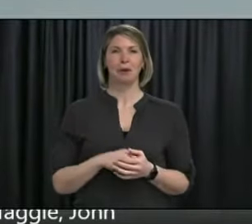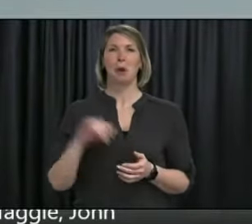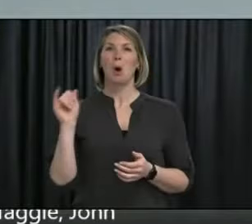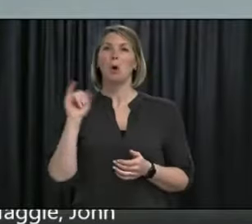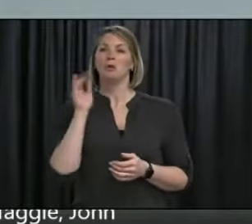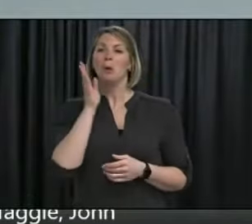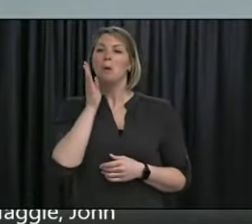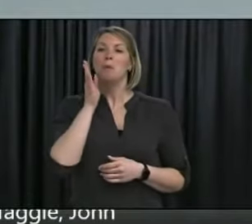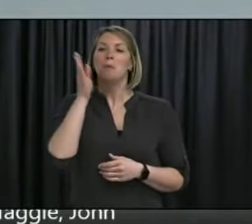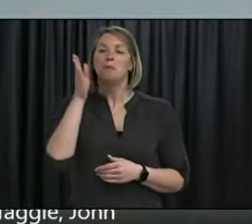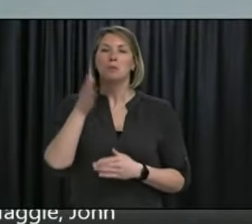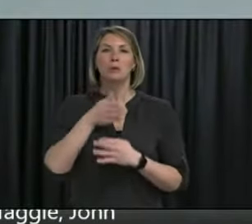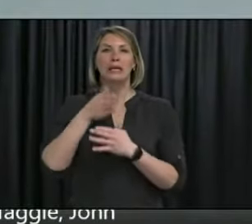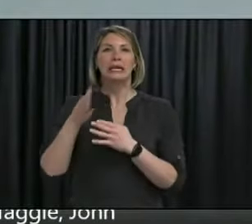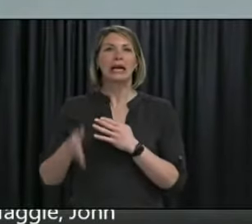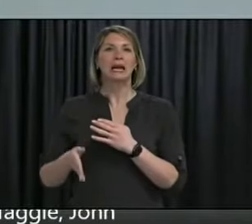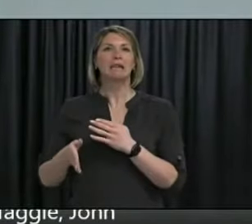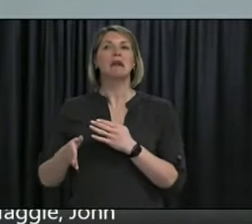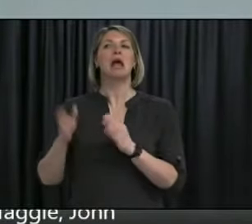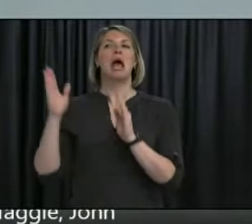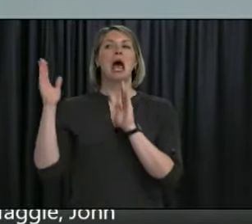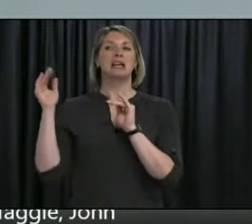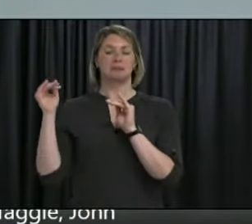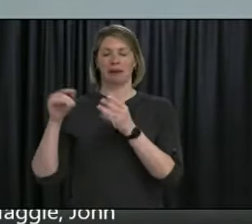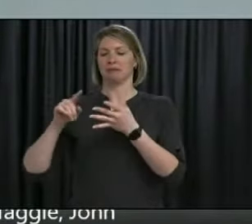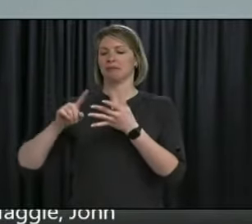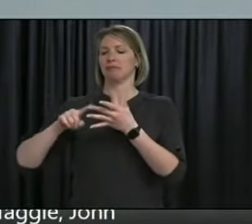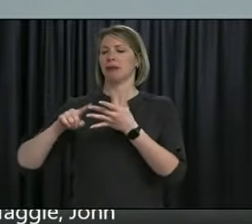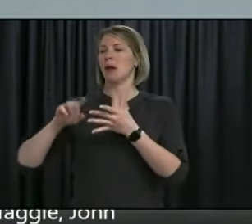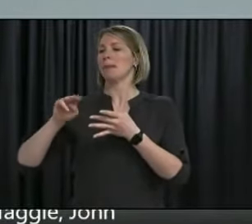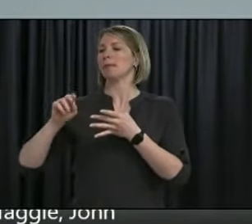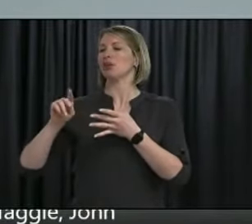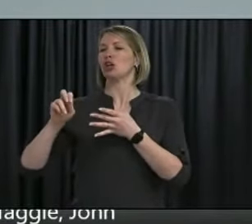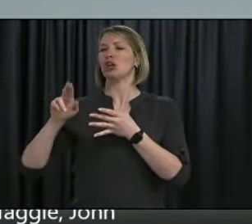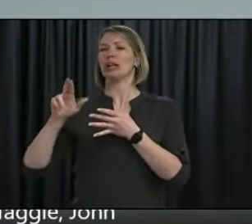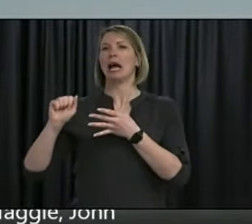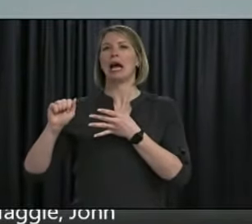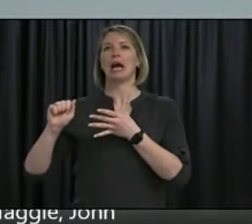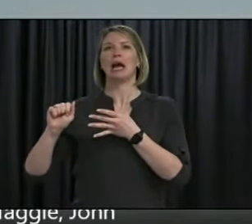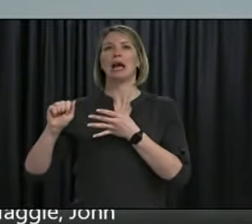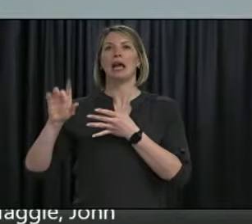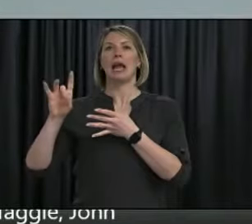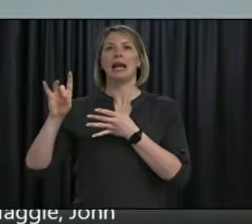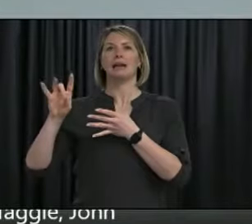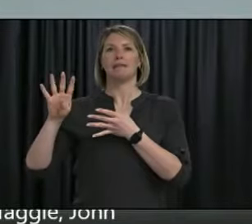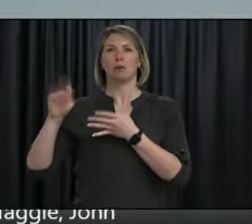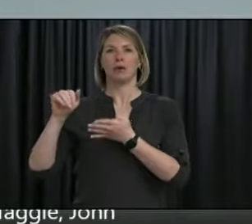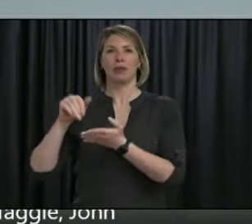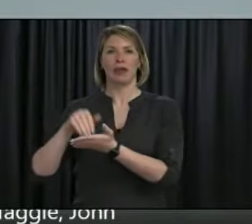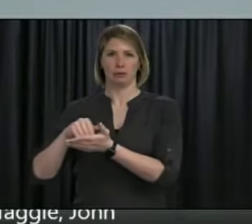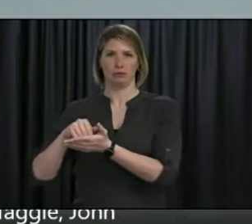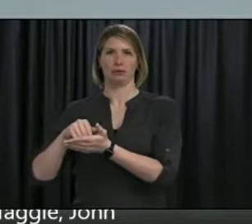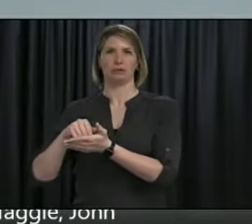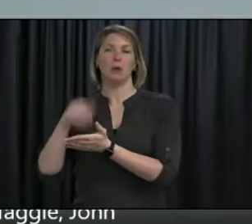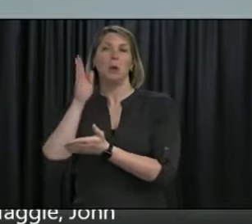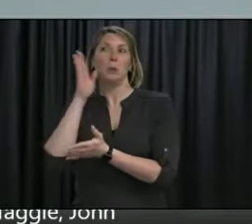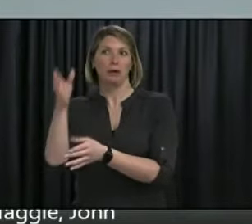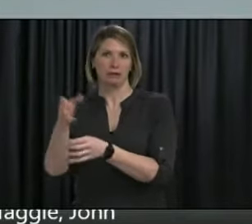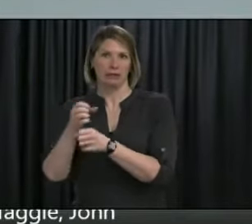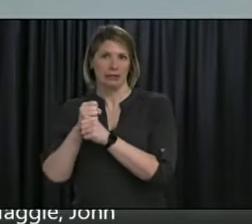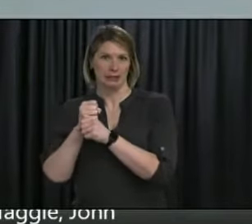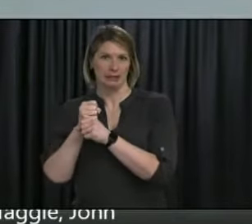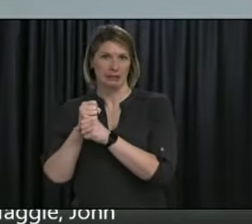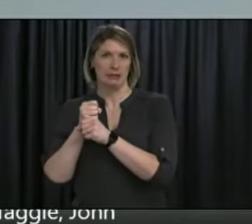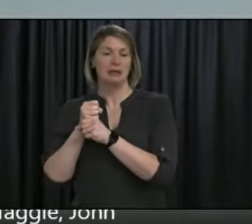another 8,400 doses of Moderna vaccine. So we are on track for our April 4th Easter